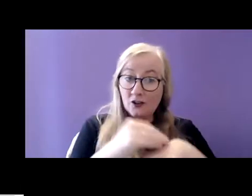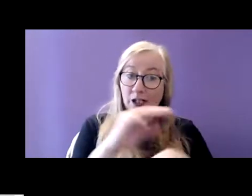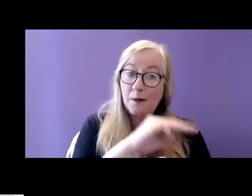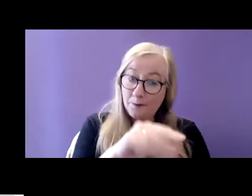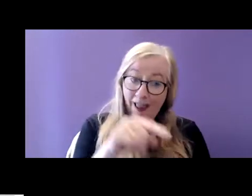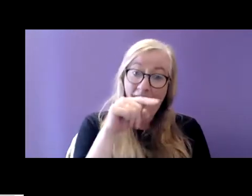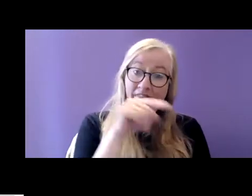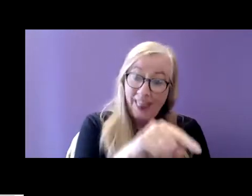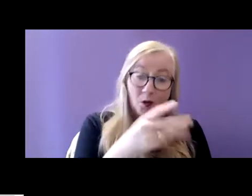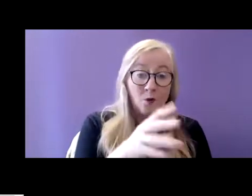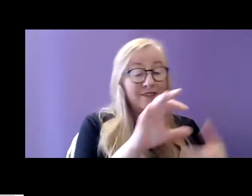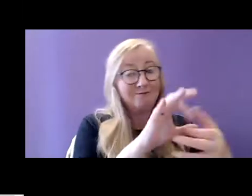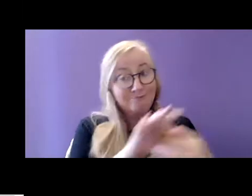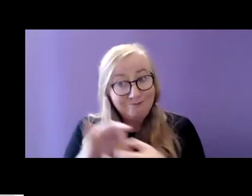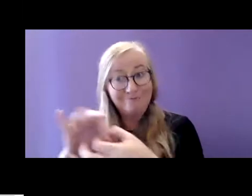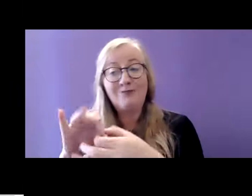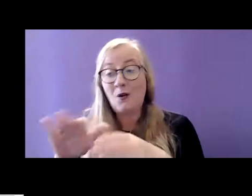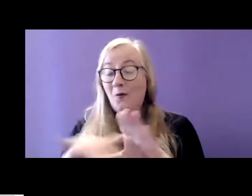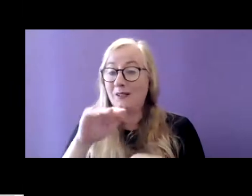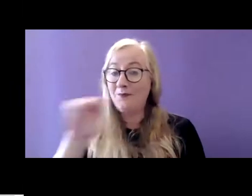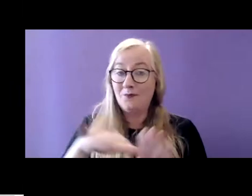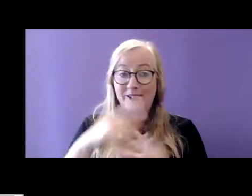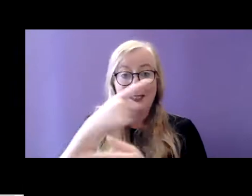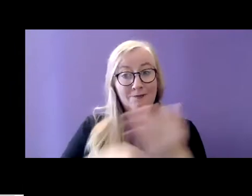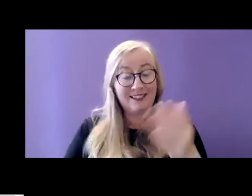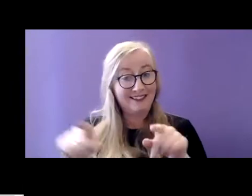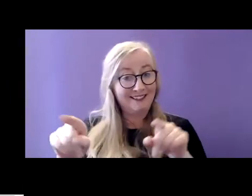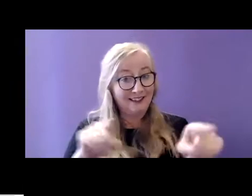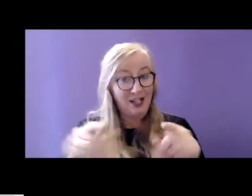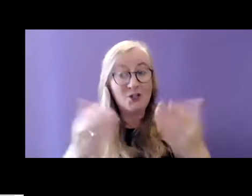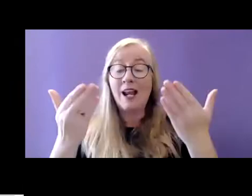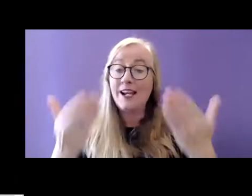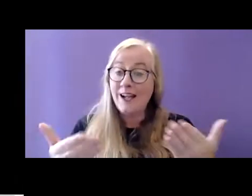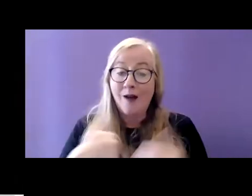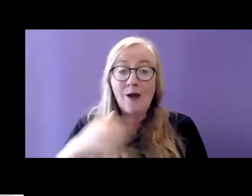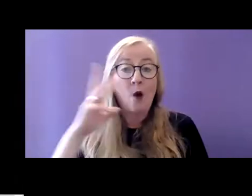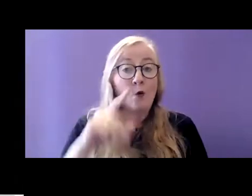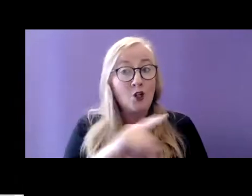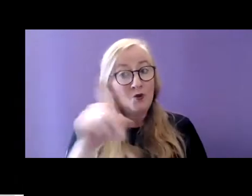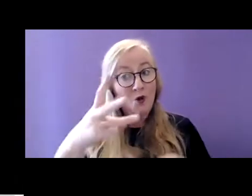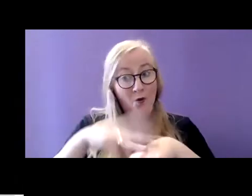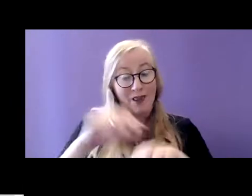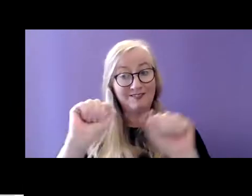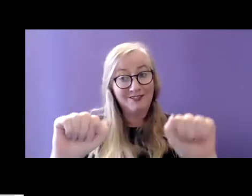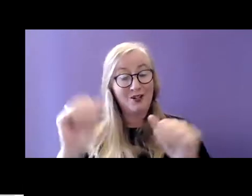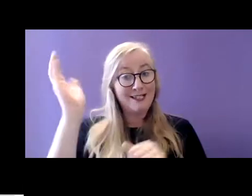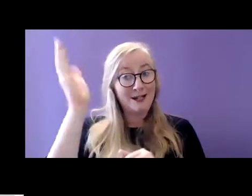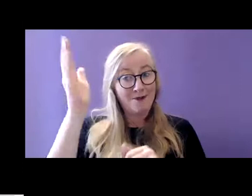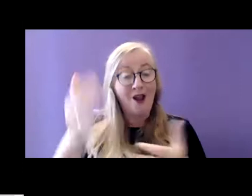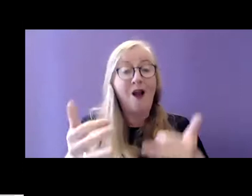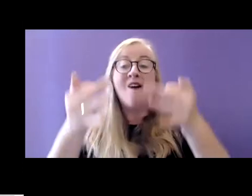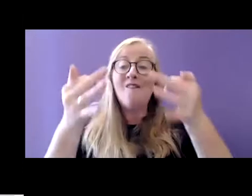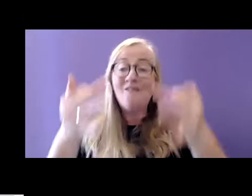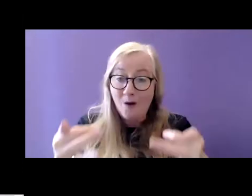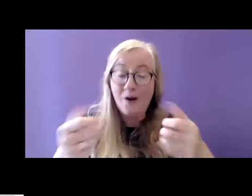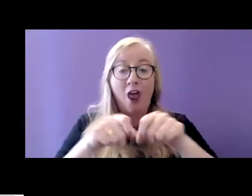relevance to persons with disabilities. This leads me to wish you well with your seminar and to formally launch